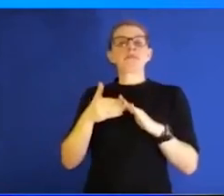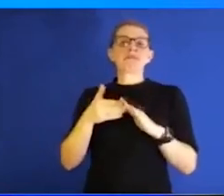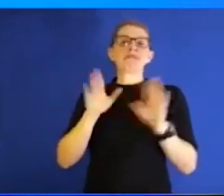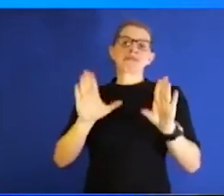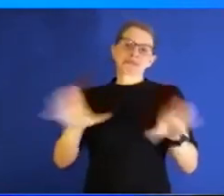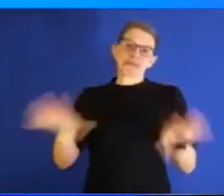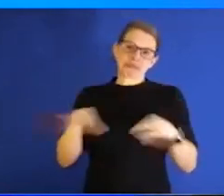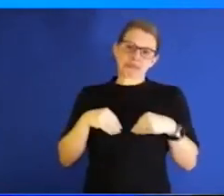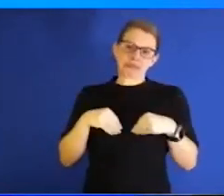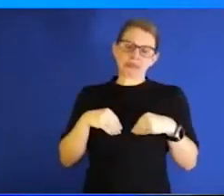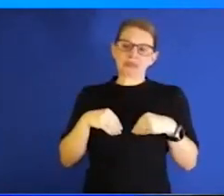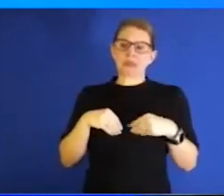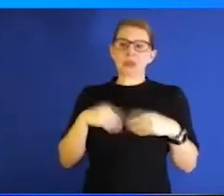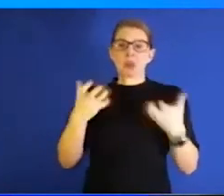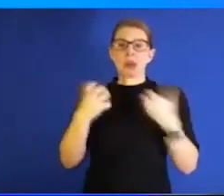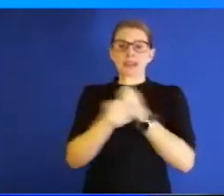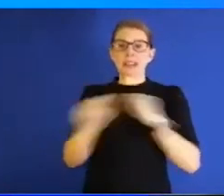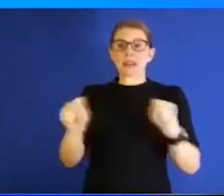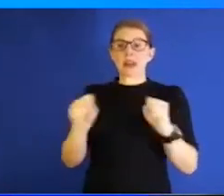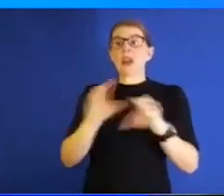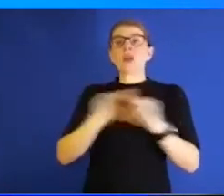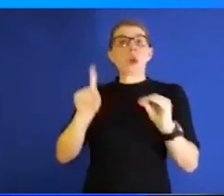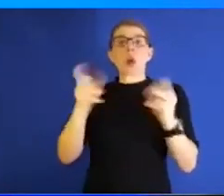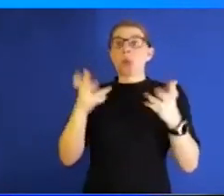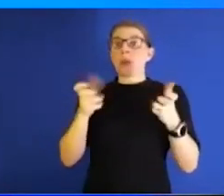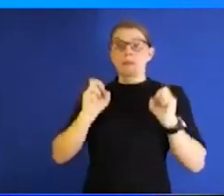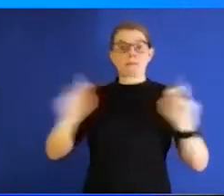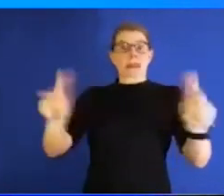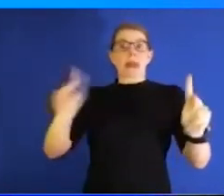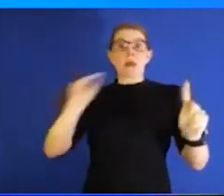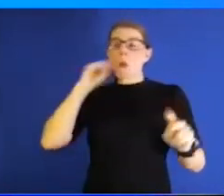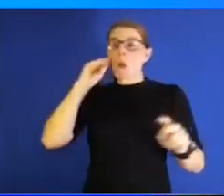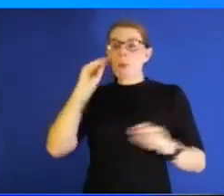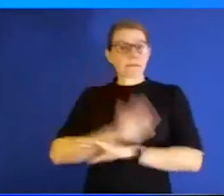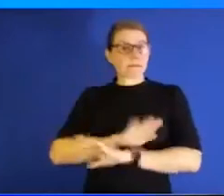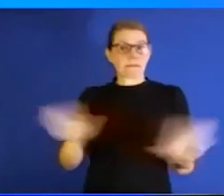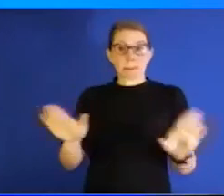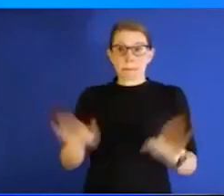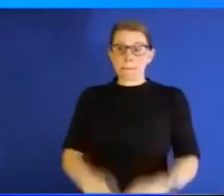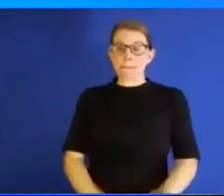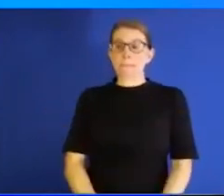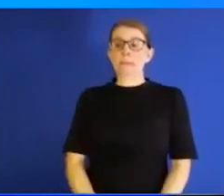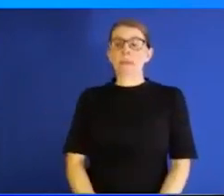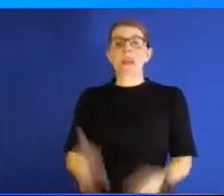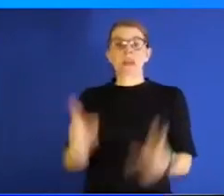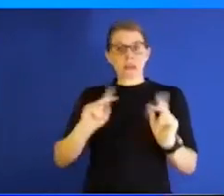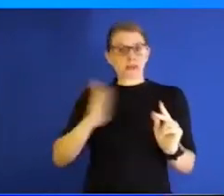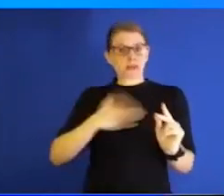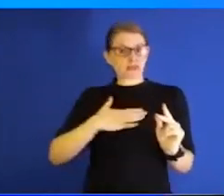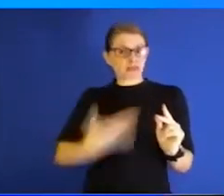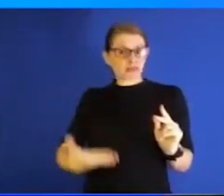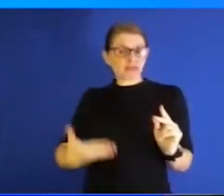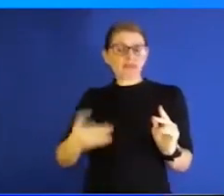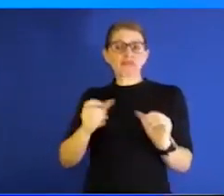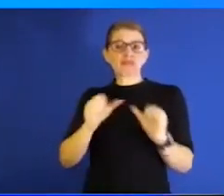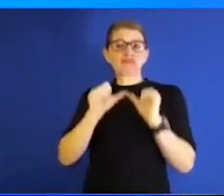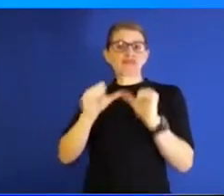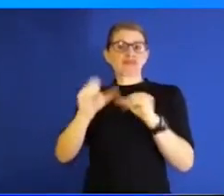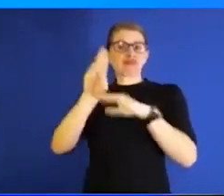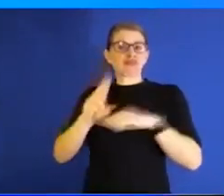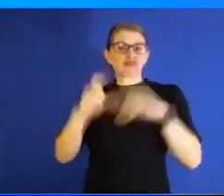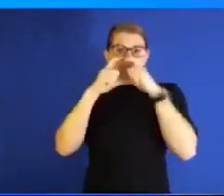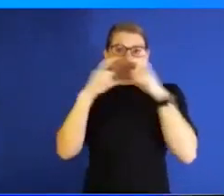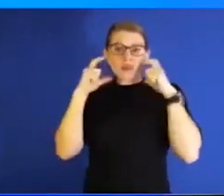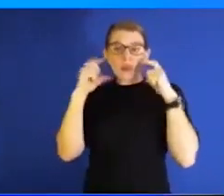safe. Nobody wants to go home, first and foremost, nobody wants to go home. And so people are willing to do what they need to do to make sure that we can continue to